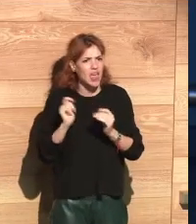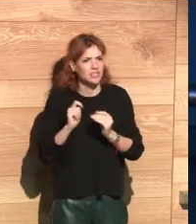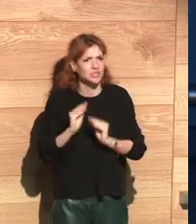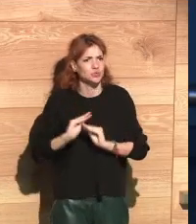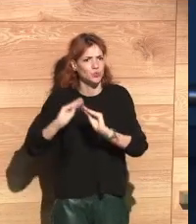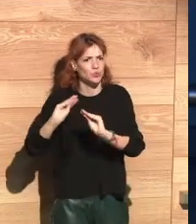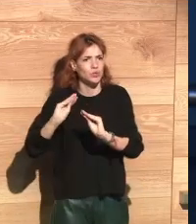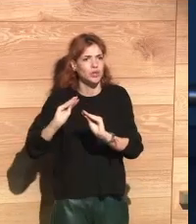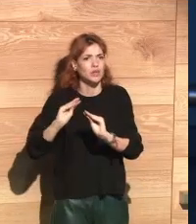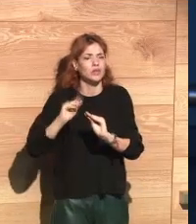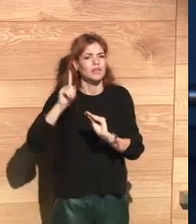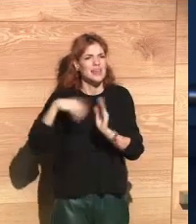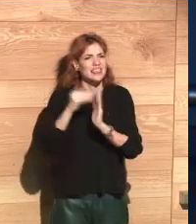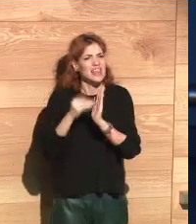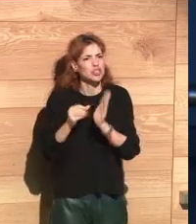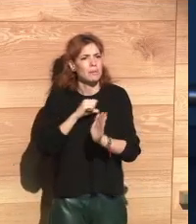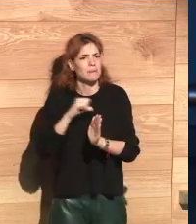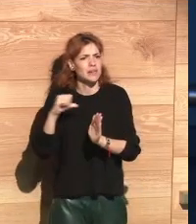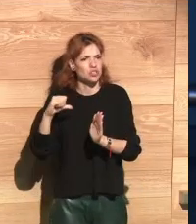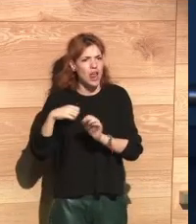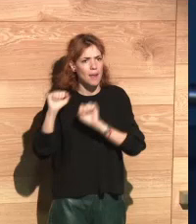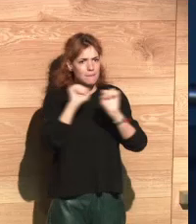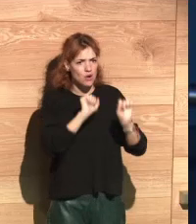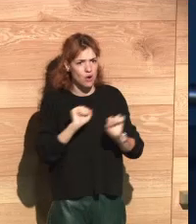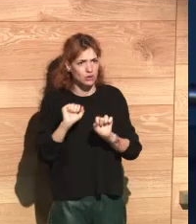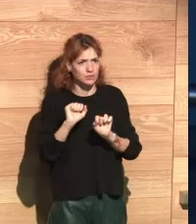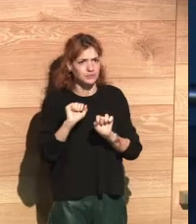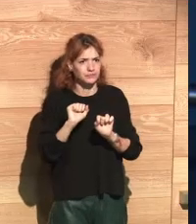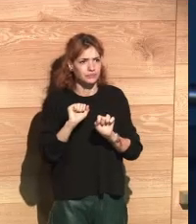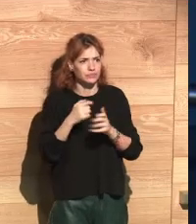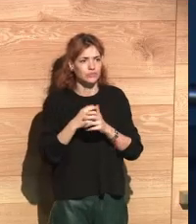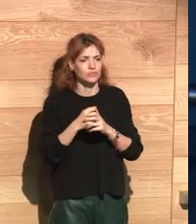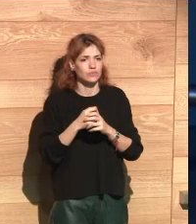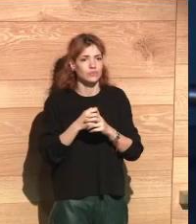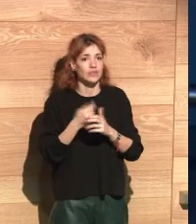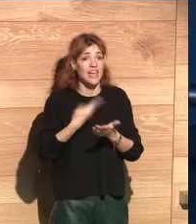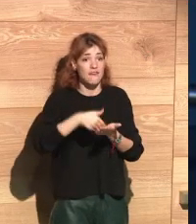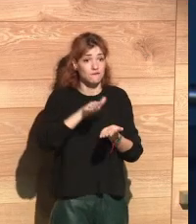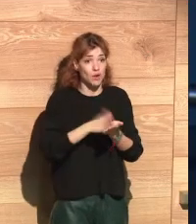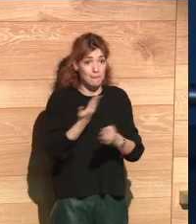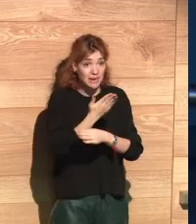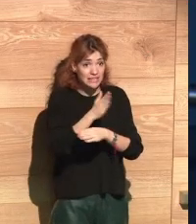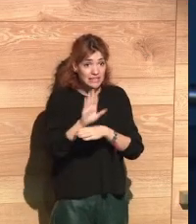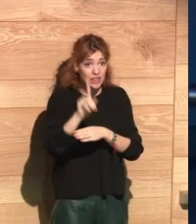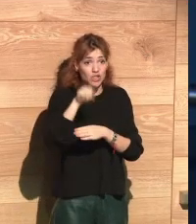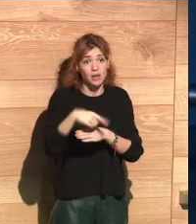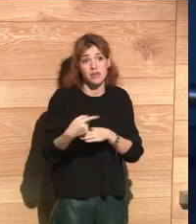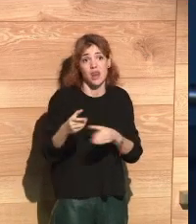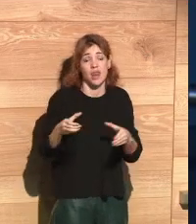guaranteeing the privacy and increasing the transparency of the use of the data